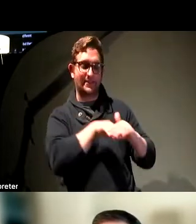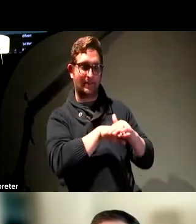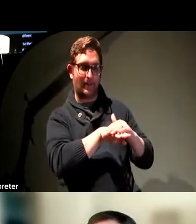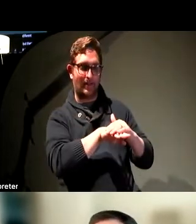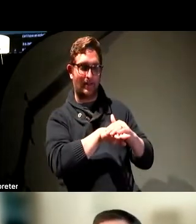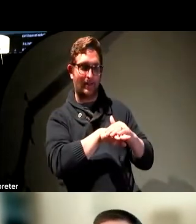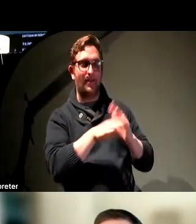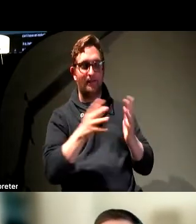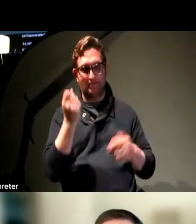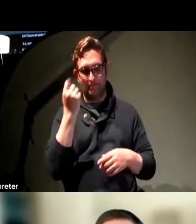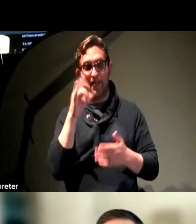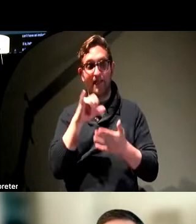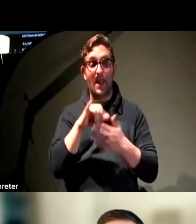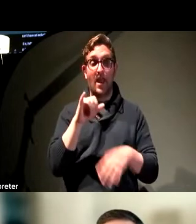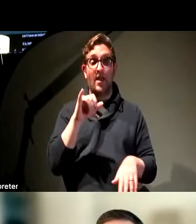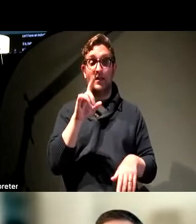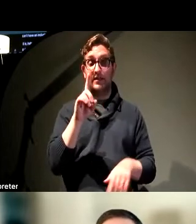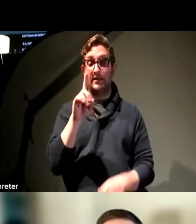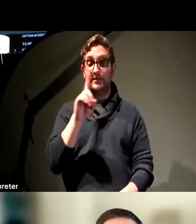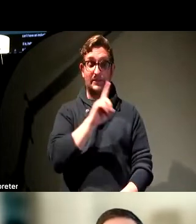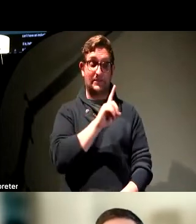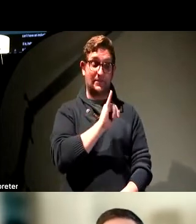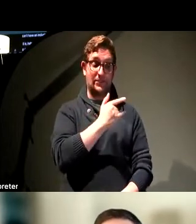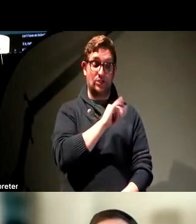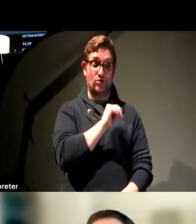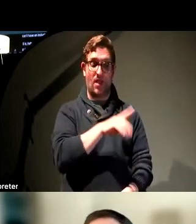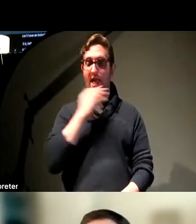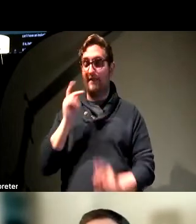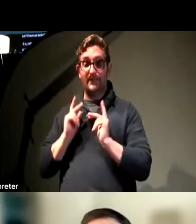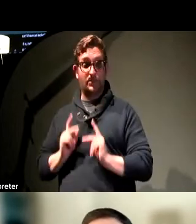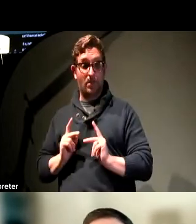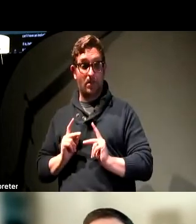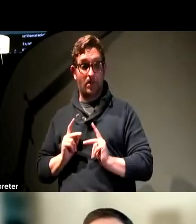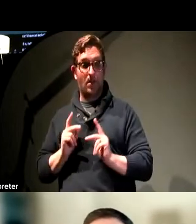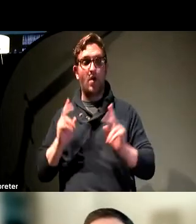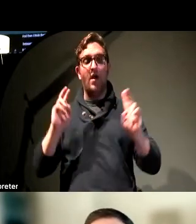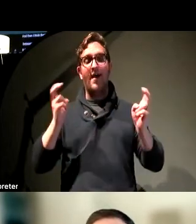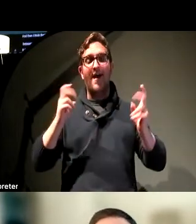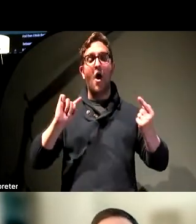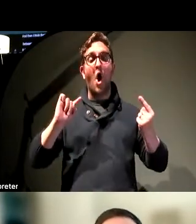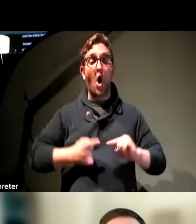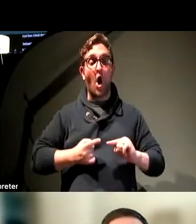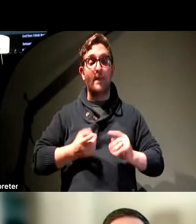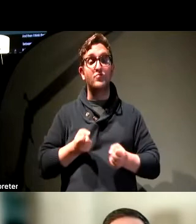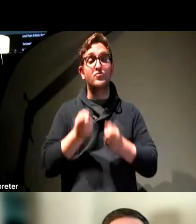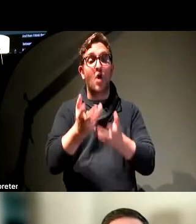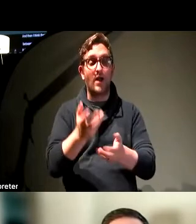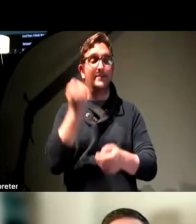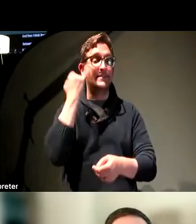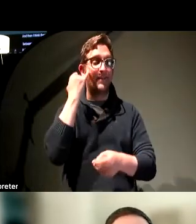digital and physical spaces when we think about the harm that's caused by a lack of accessibility. Now I say,